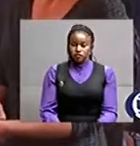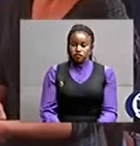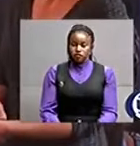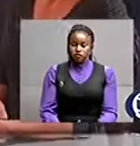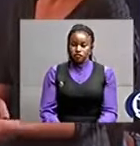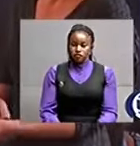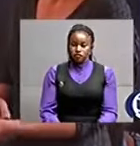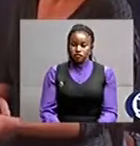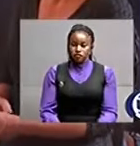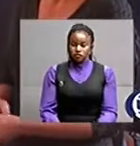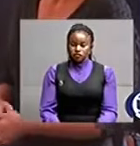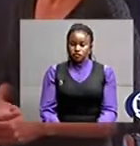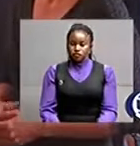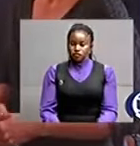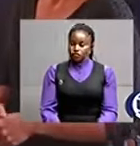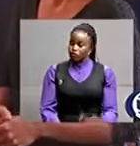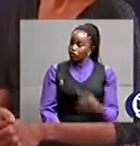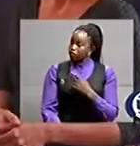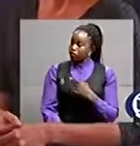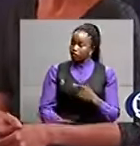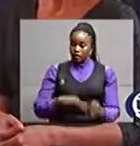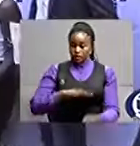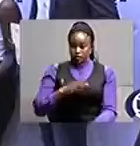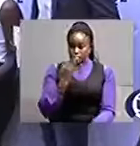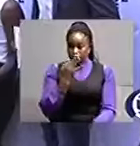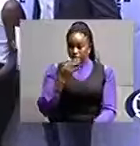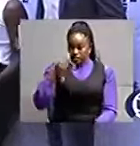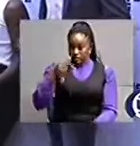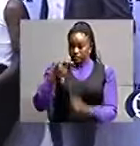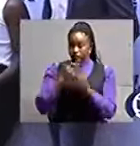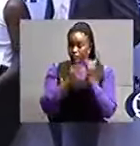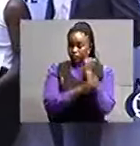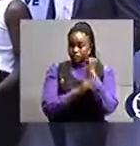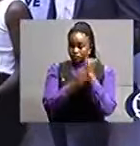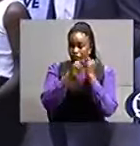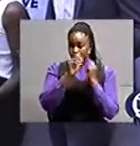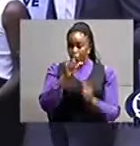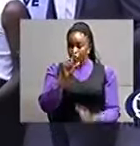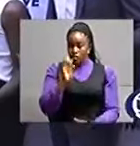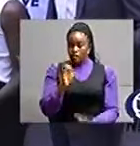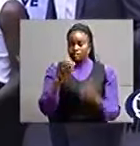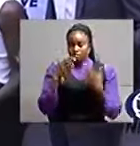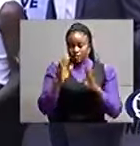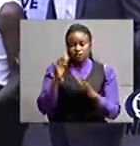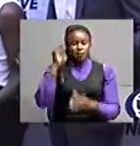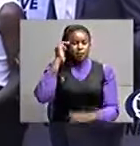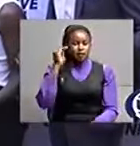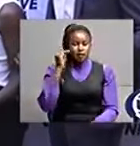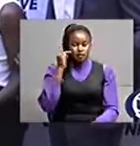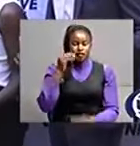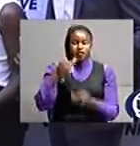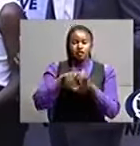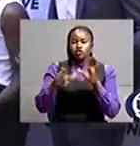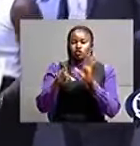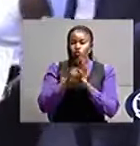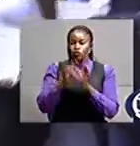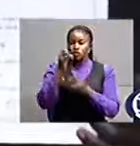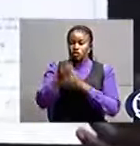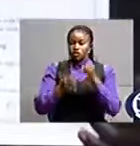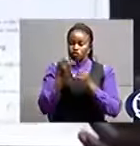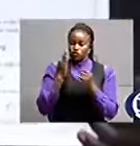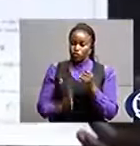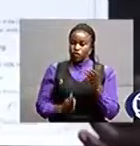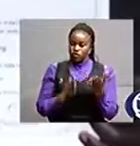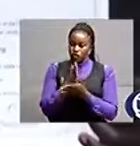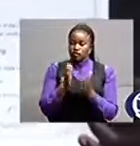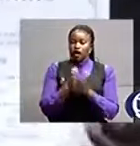Alpha Oguang is a 37-year-old lady from Koli District who has just completed a master's degree in laws, international human rights, and